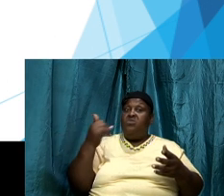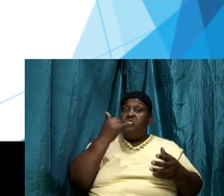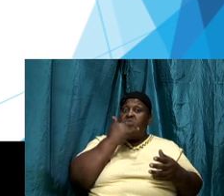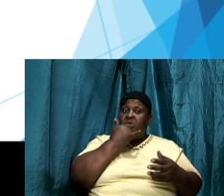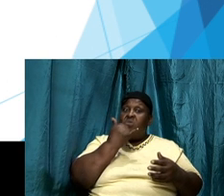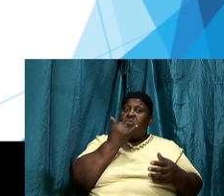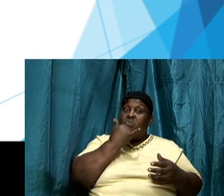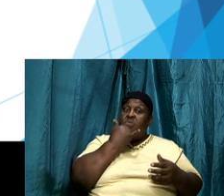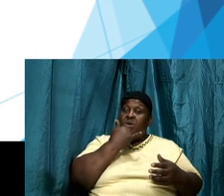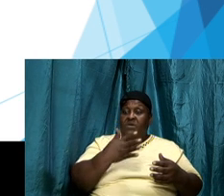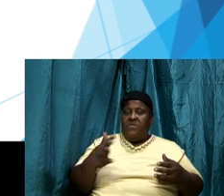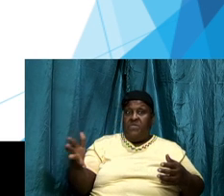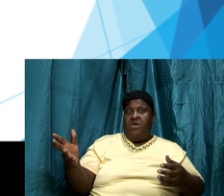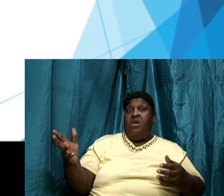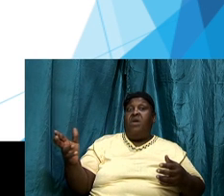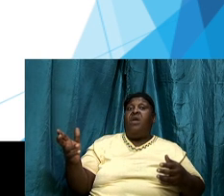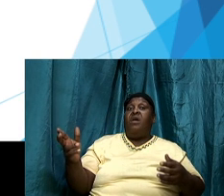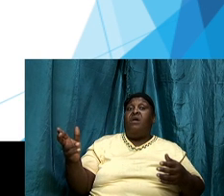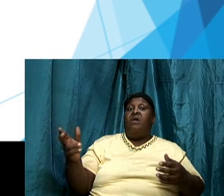that is left for you to go